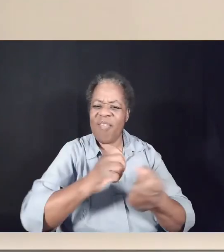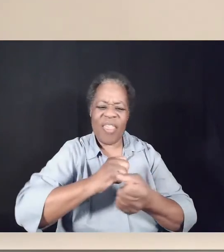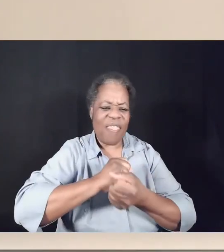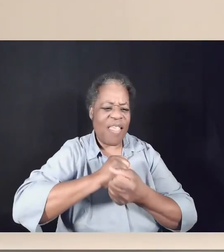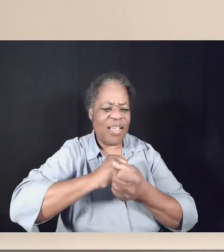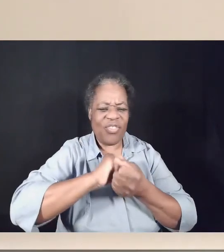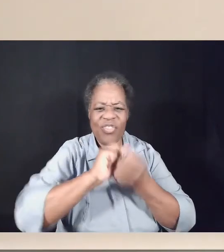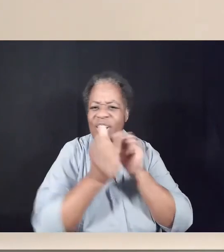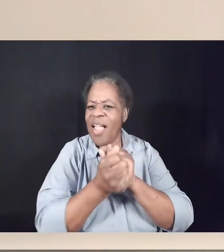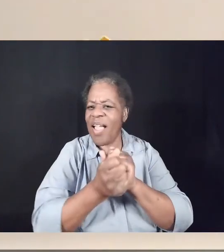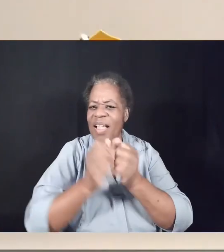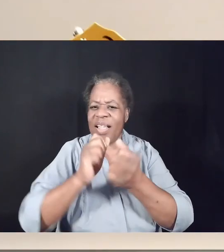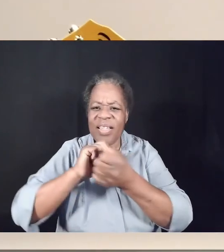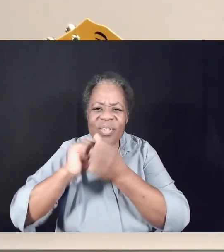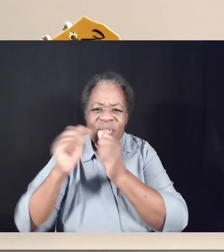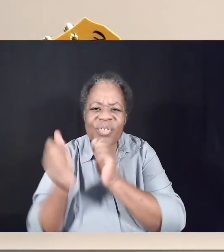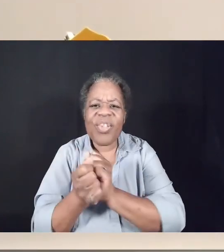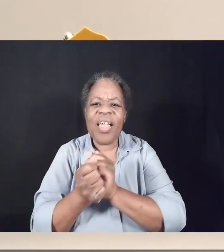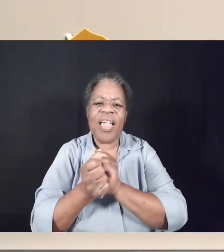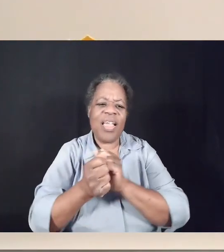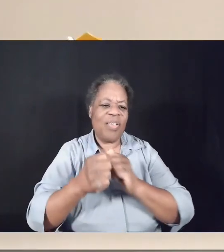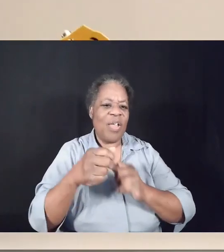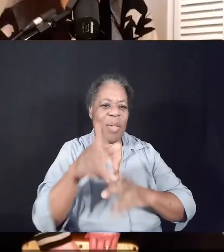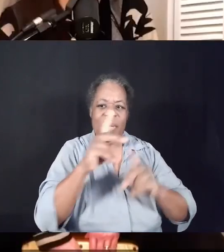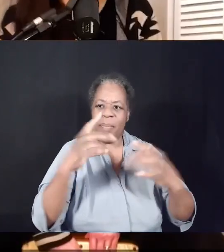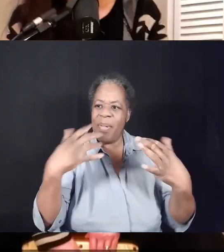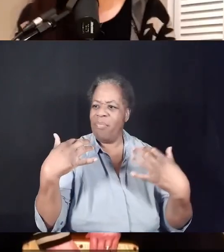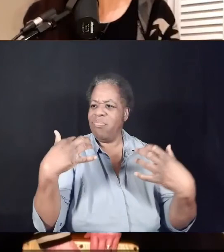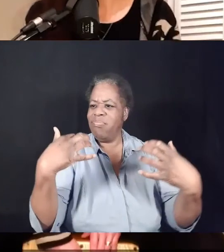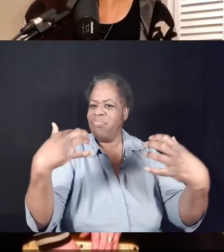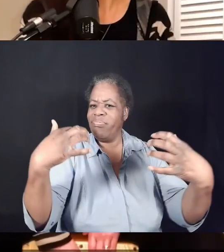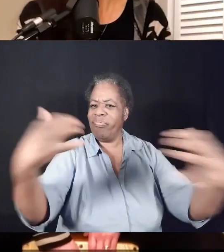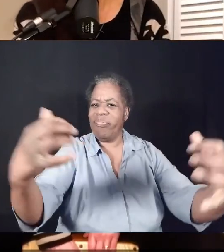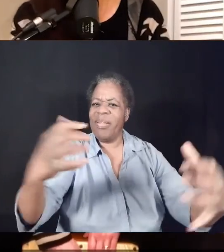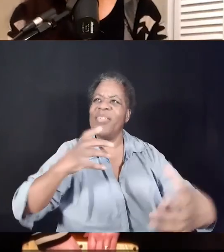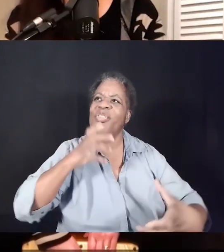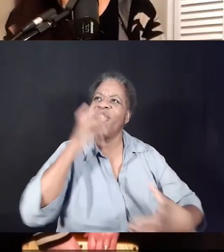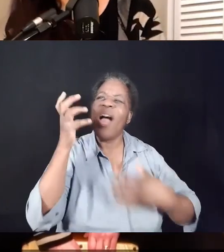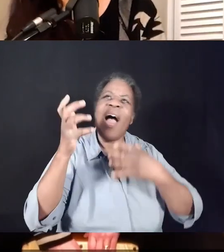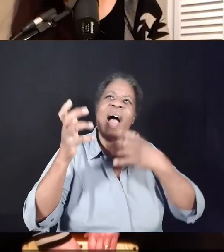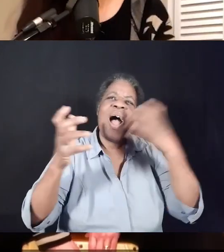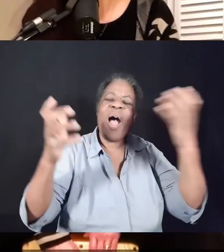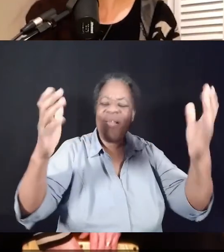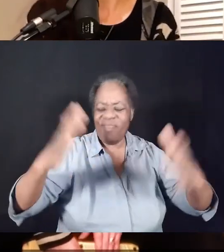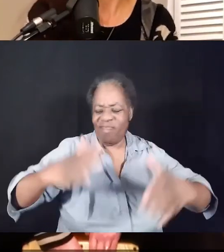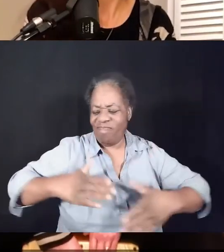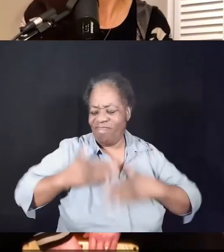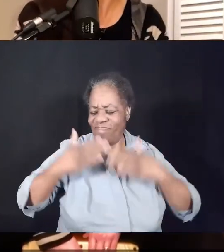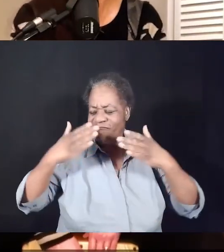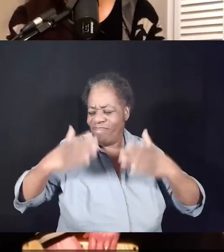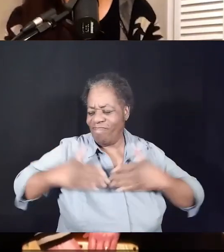Listen for the people shouting, this is Jubilee.